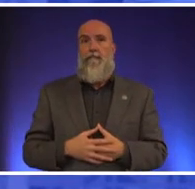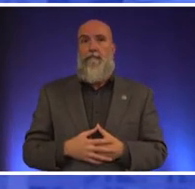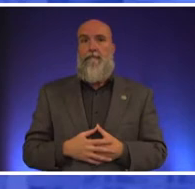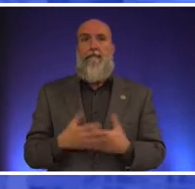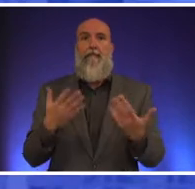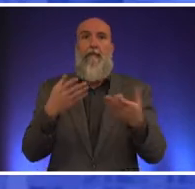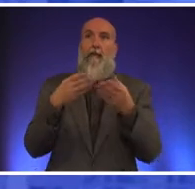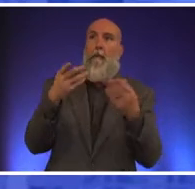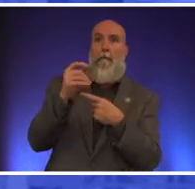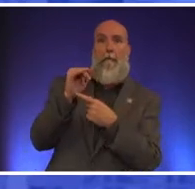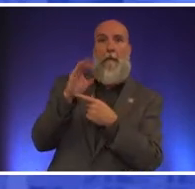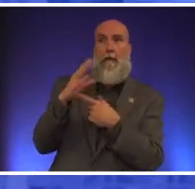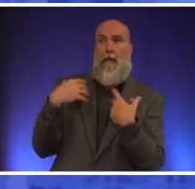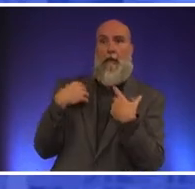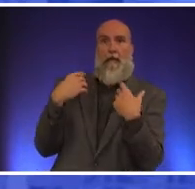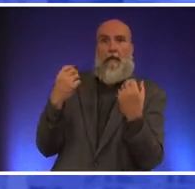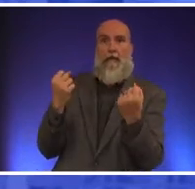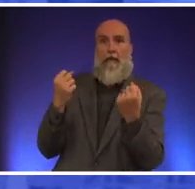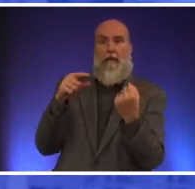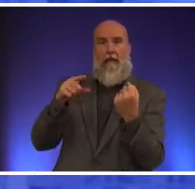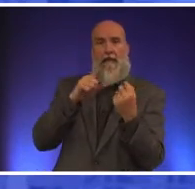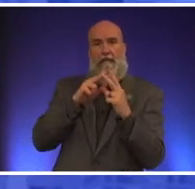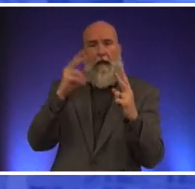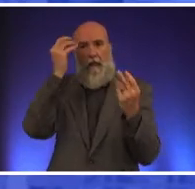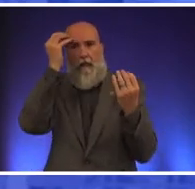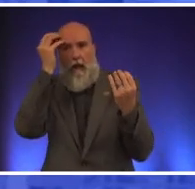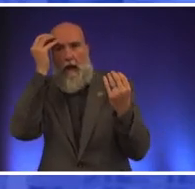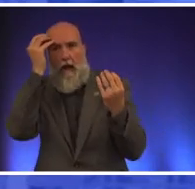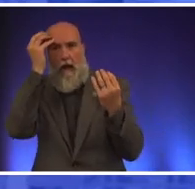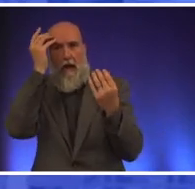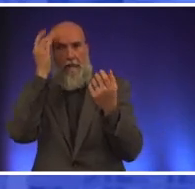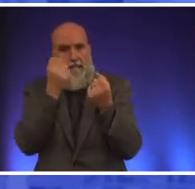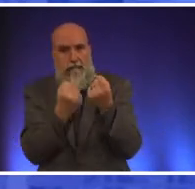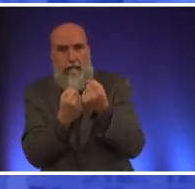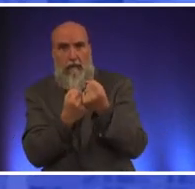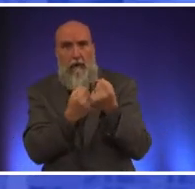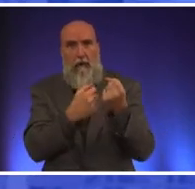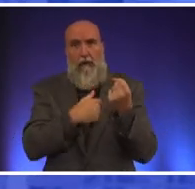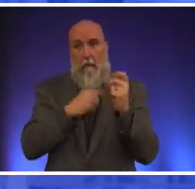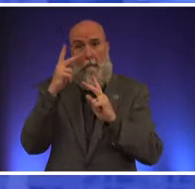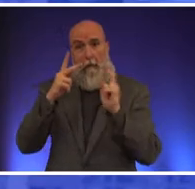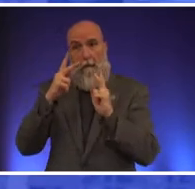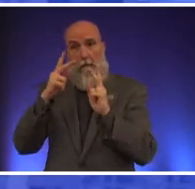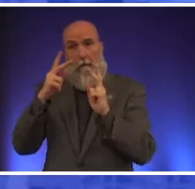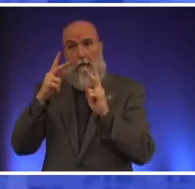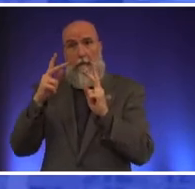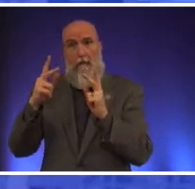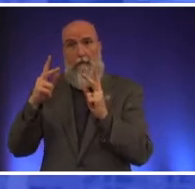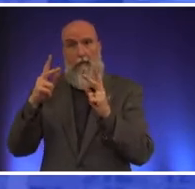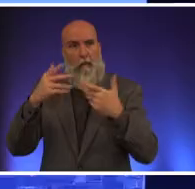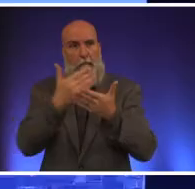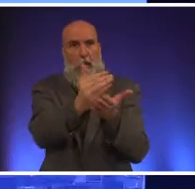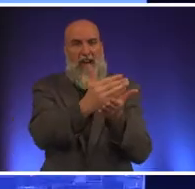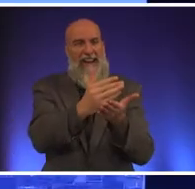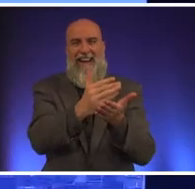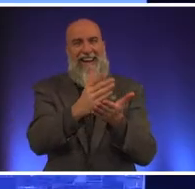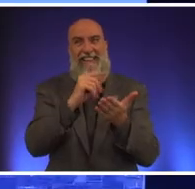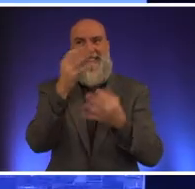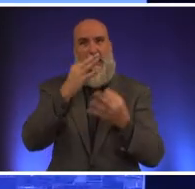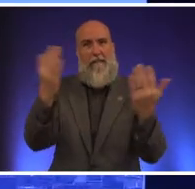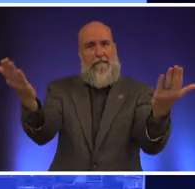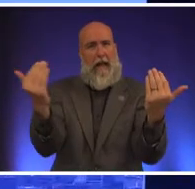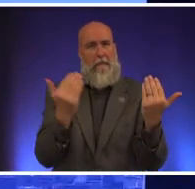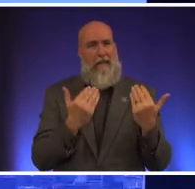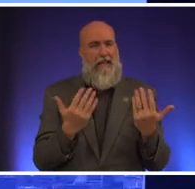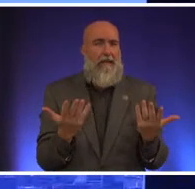public health that is that is thoughtful of the fact that we are moving people out instead of inviting them in thank